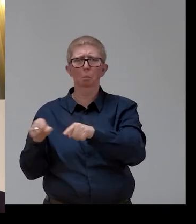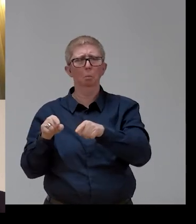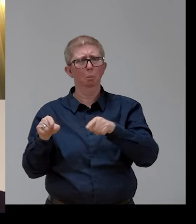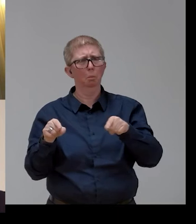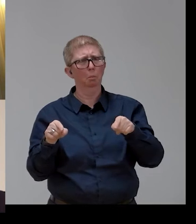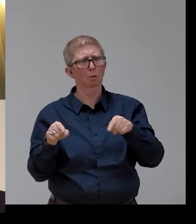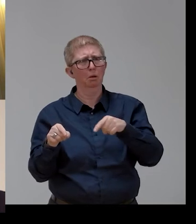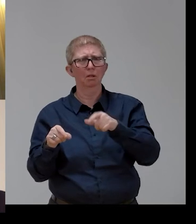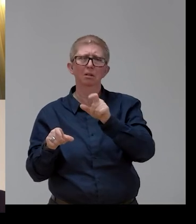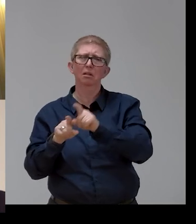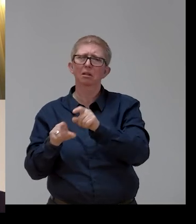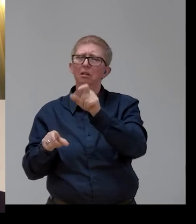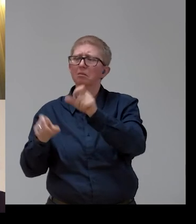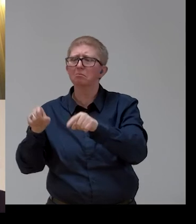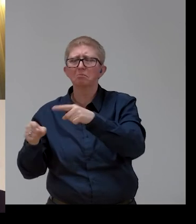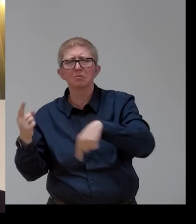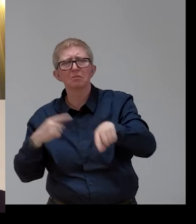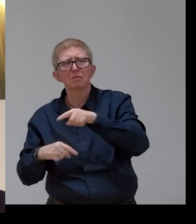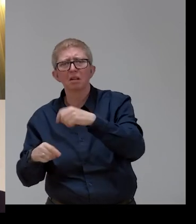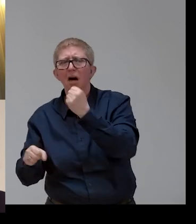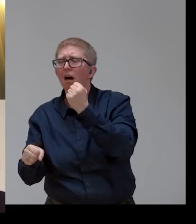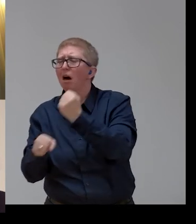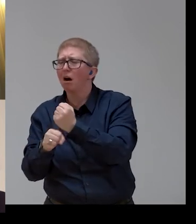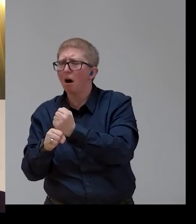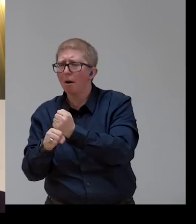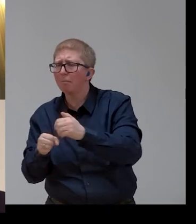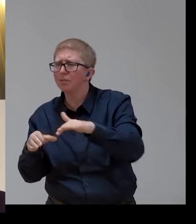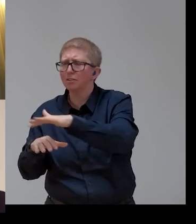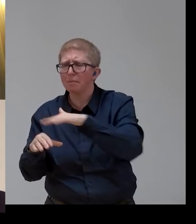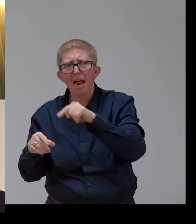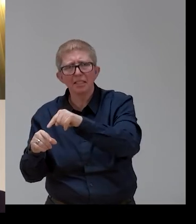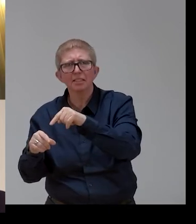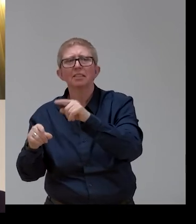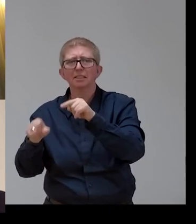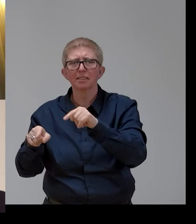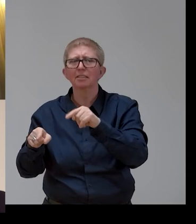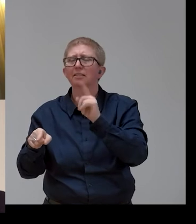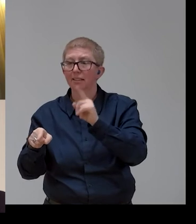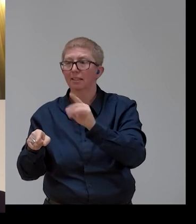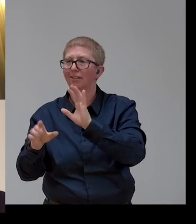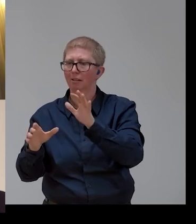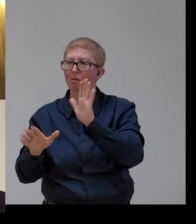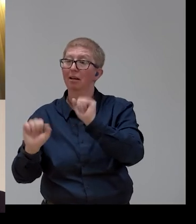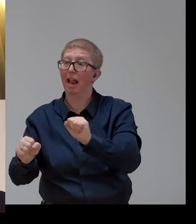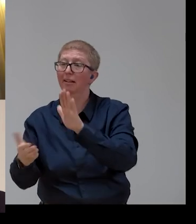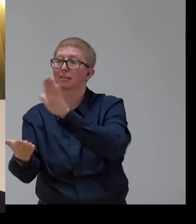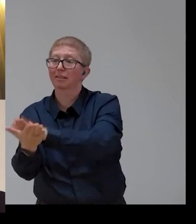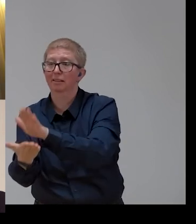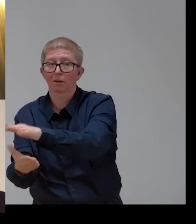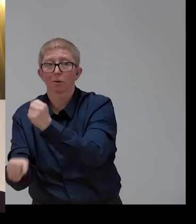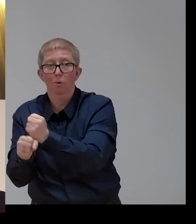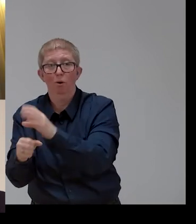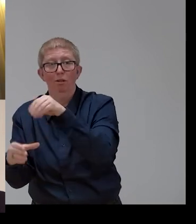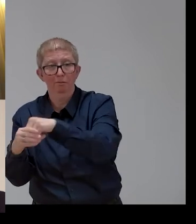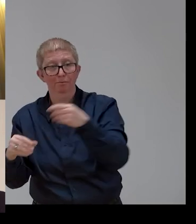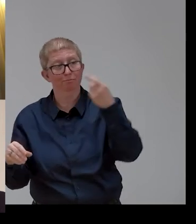working have not been developed having in mind persons with disabilities. Still, I mean, look at